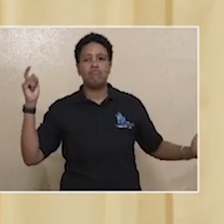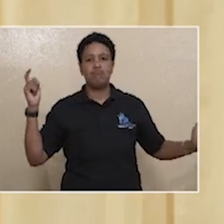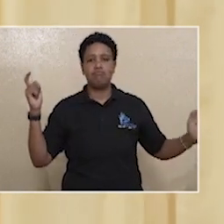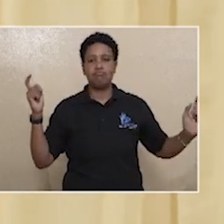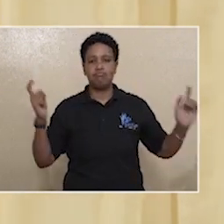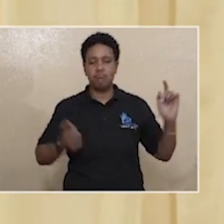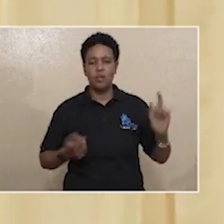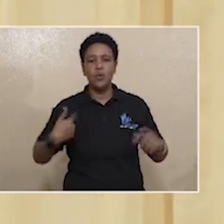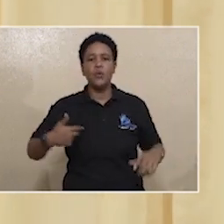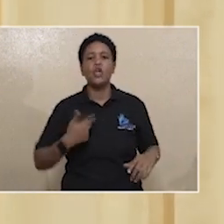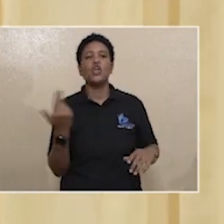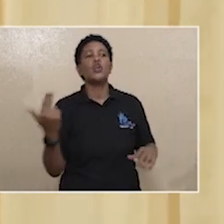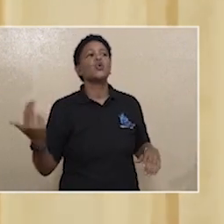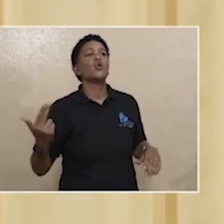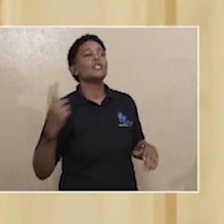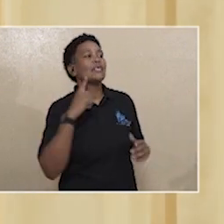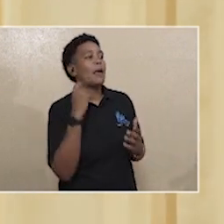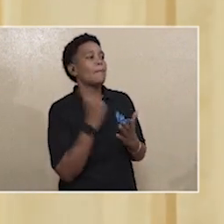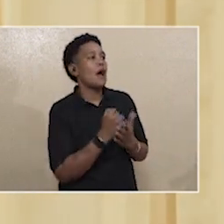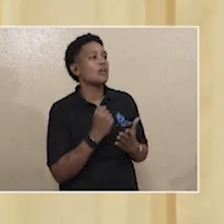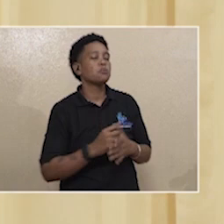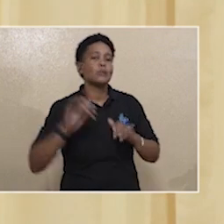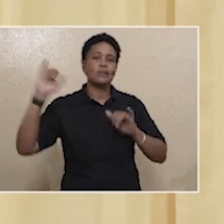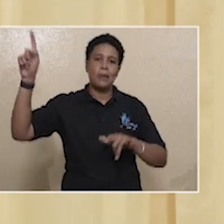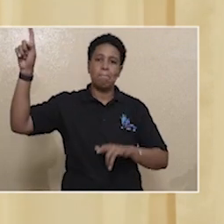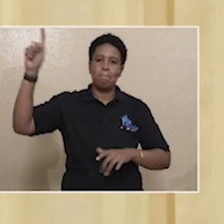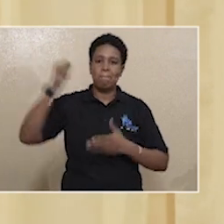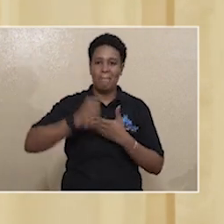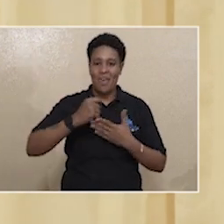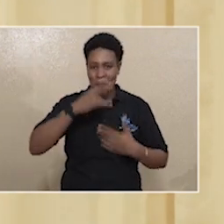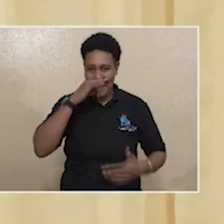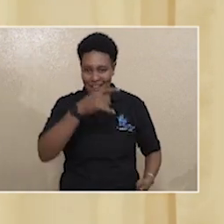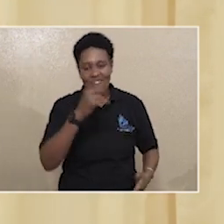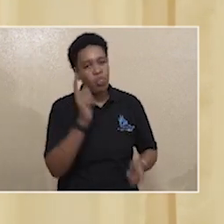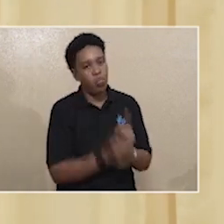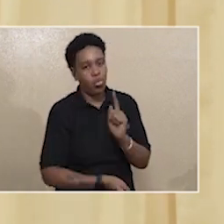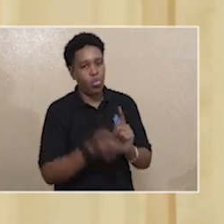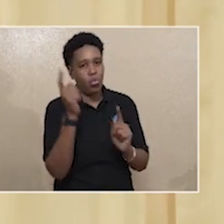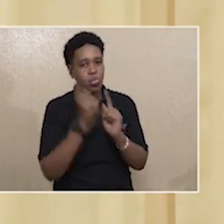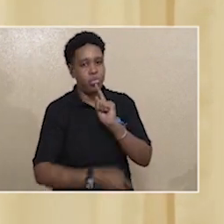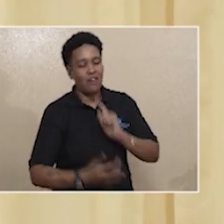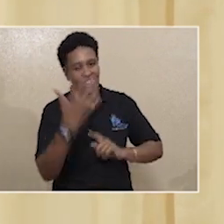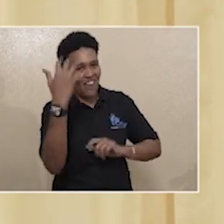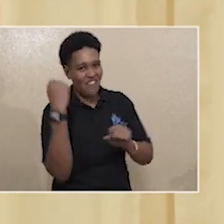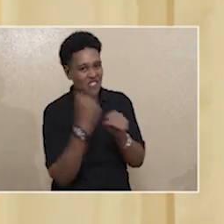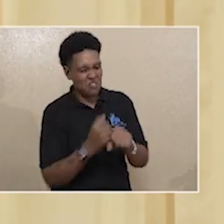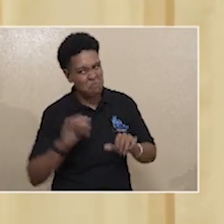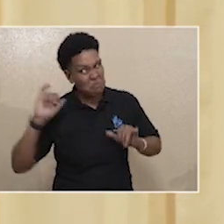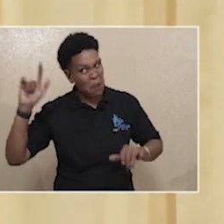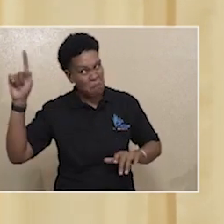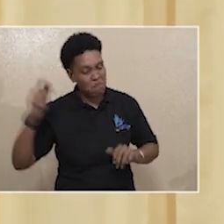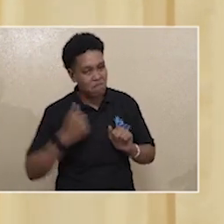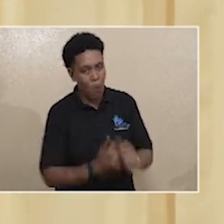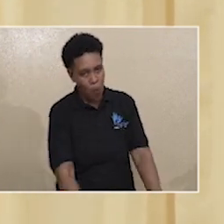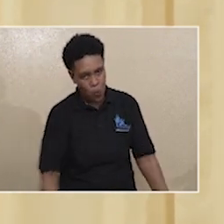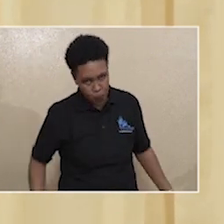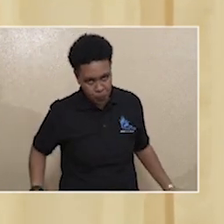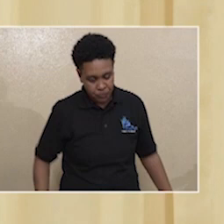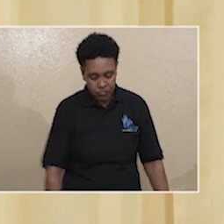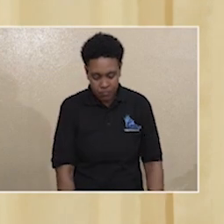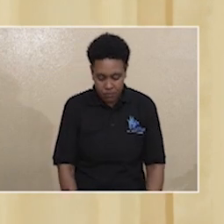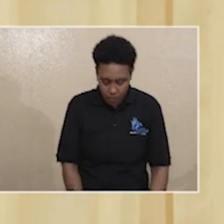we are using the benchmark that the passport office is using so we renew using that as a standard to renew every 5 years.